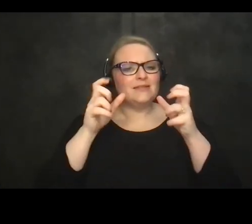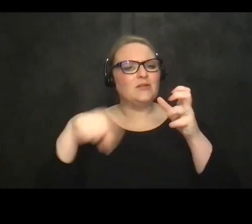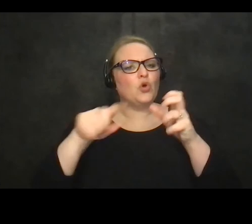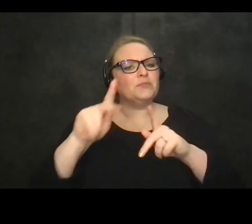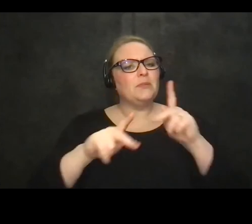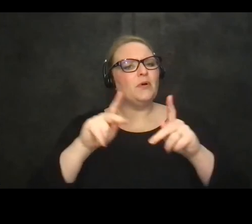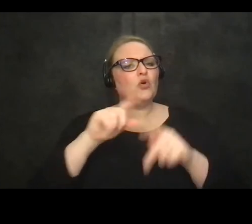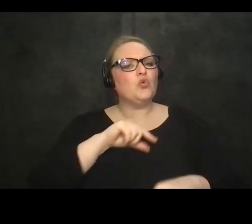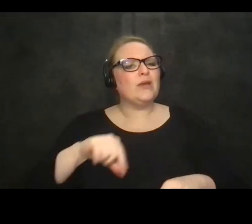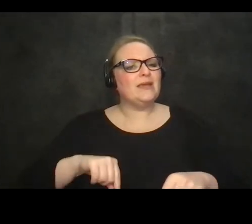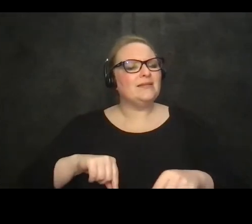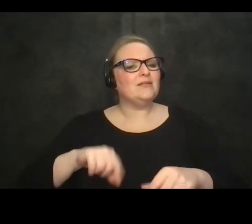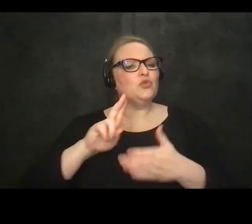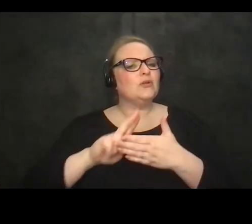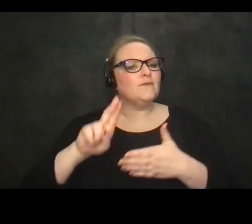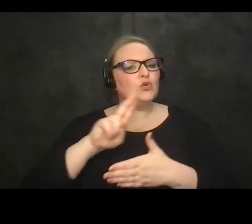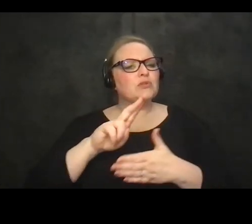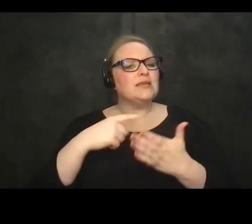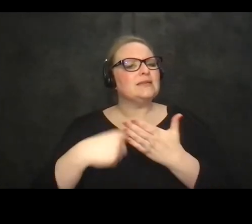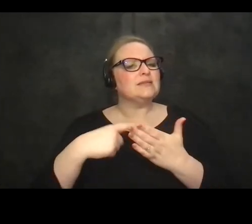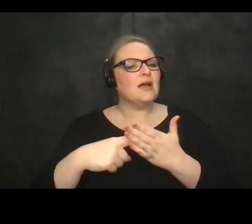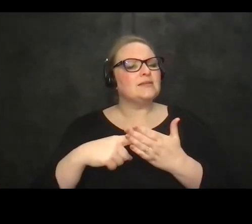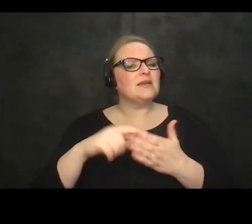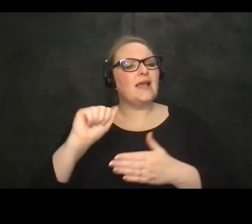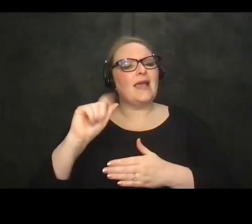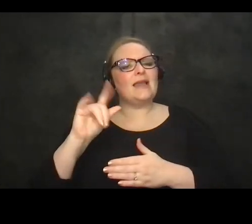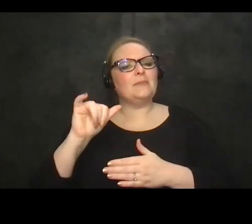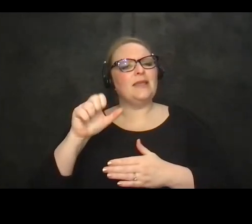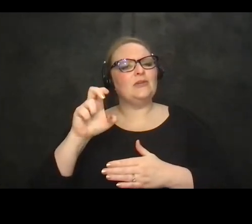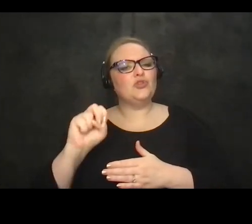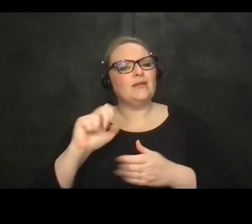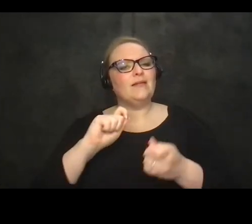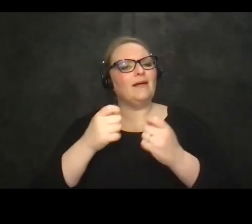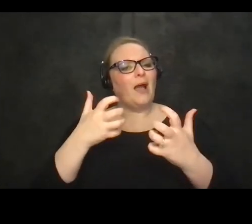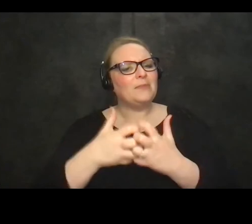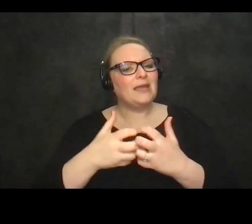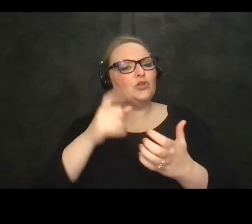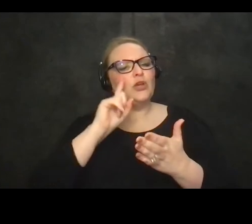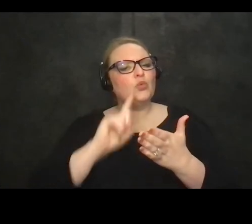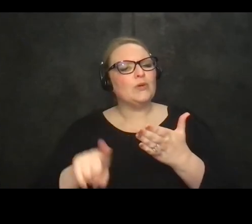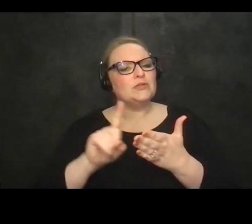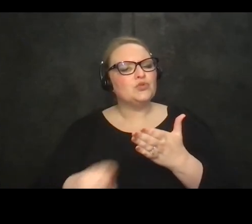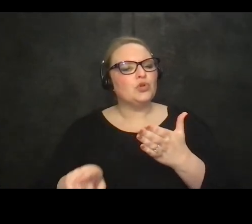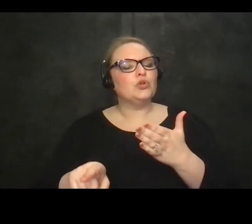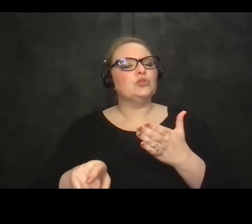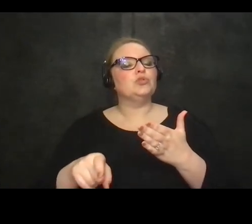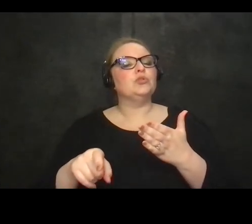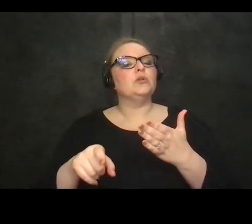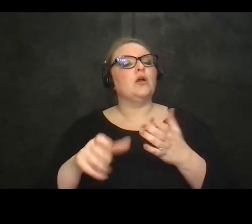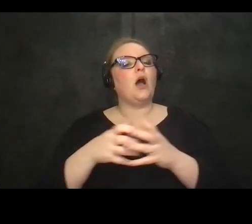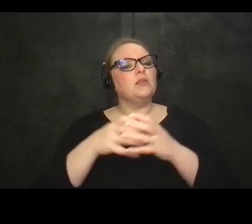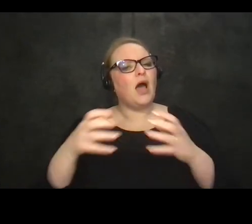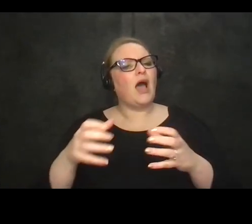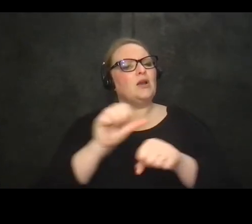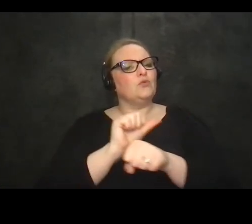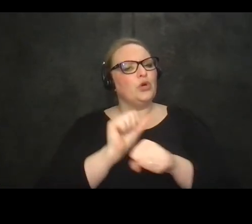university who talked about adaptation and accommodation and research and and there's a there's tremendous work happening